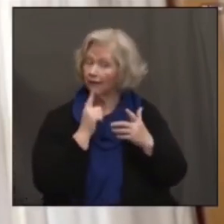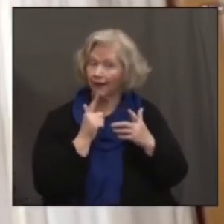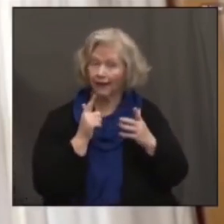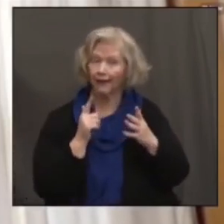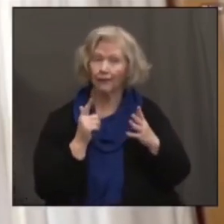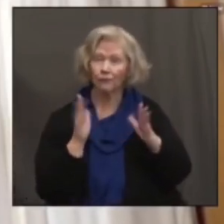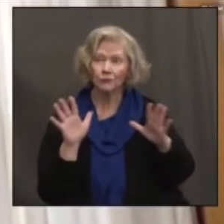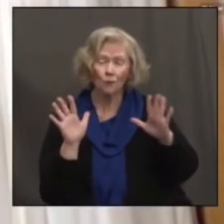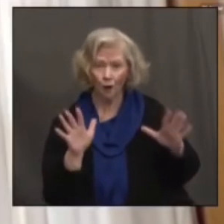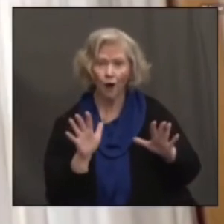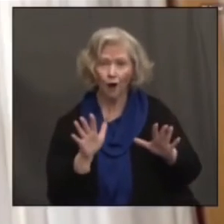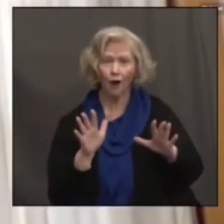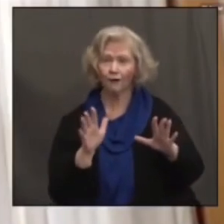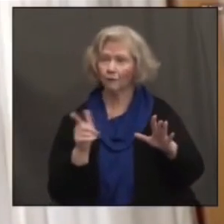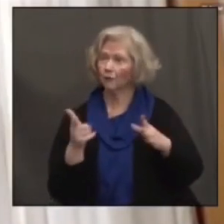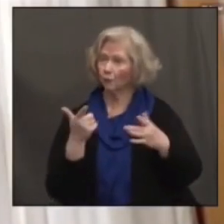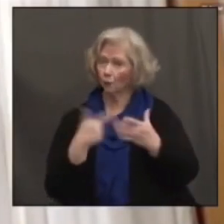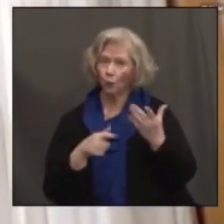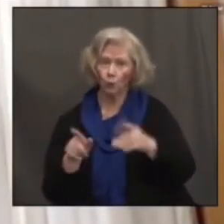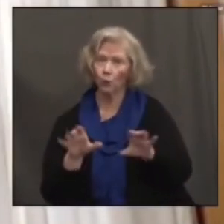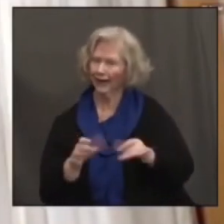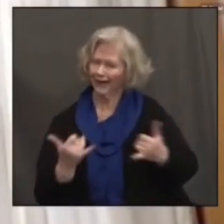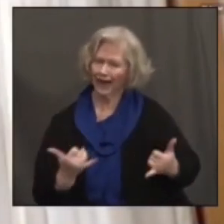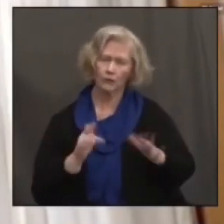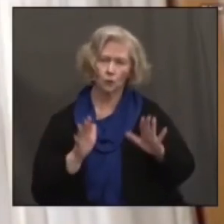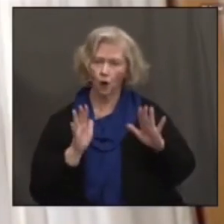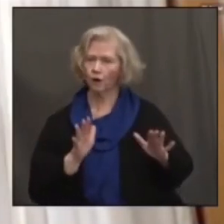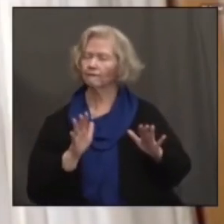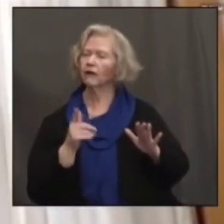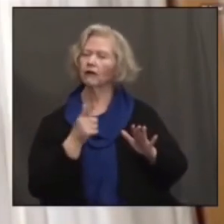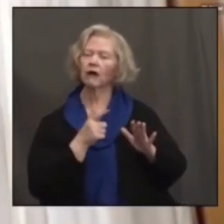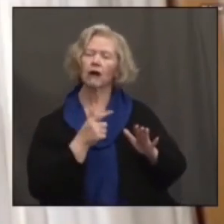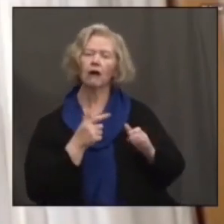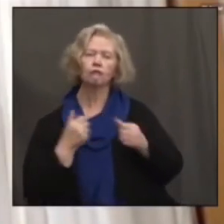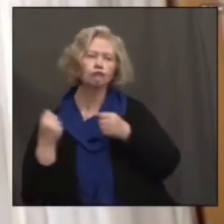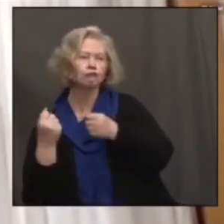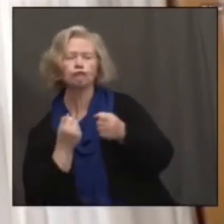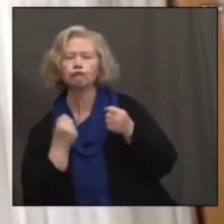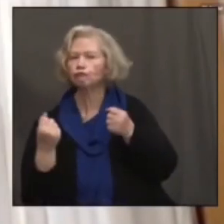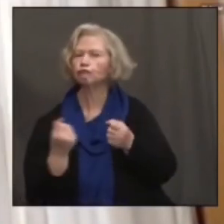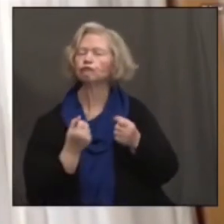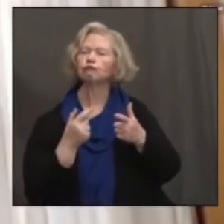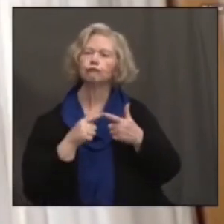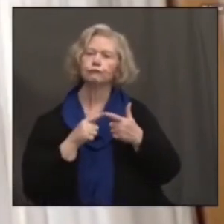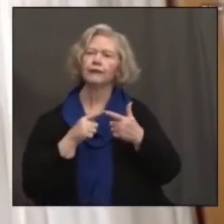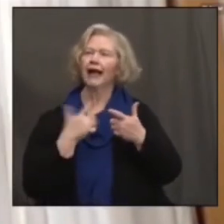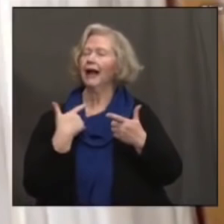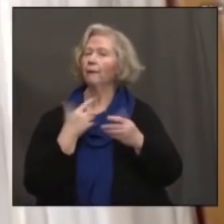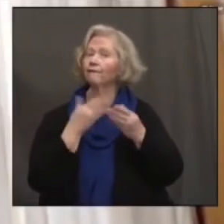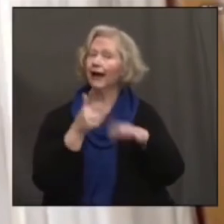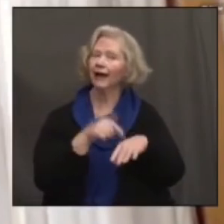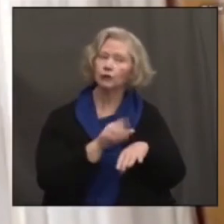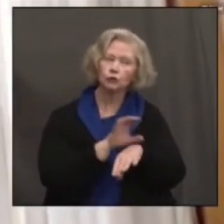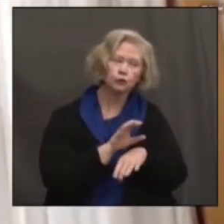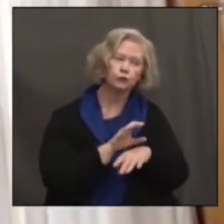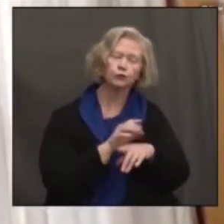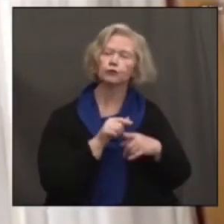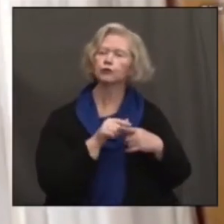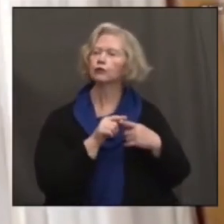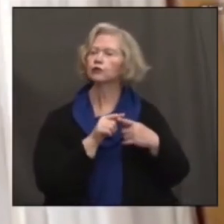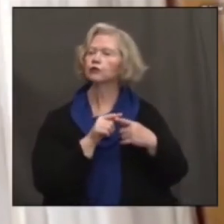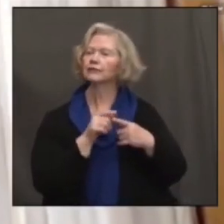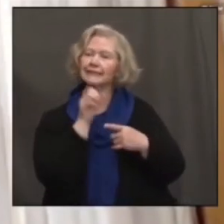on in those communities right now, ranging from mobile vaccination clinics and churches and senior housing community centers.